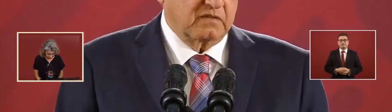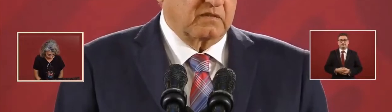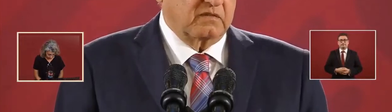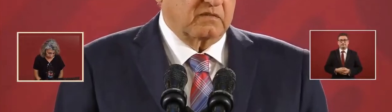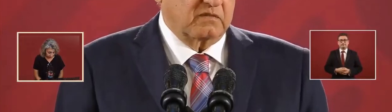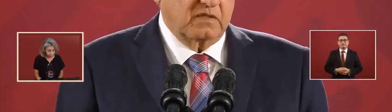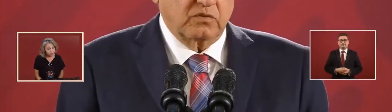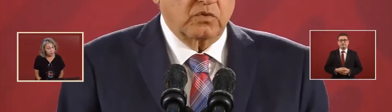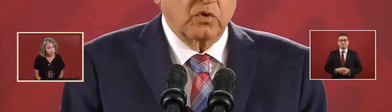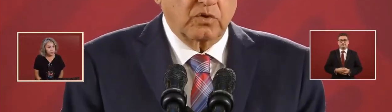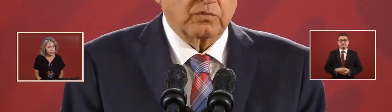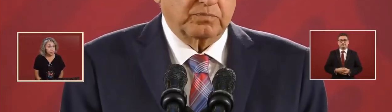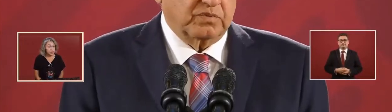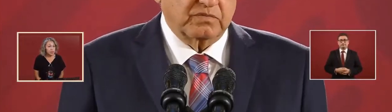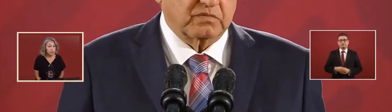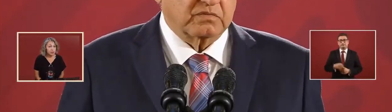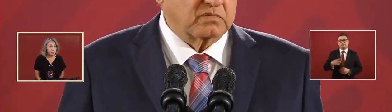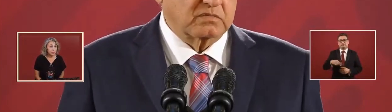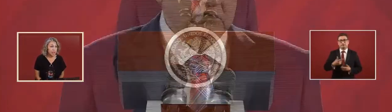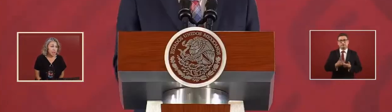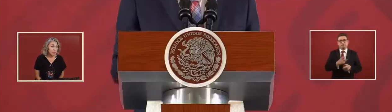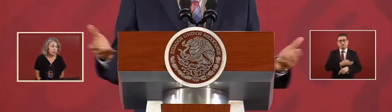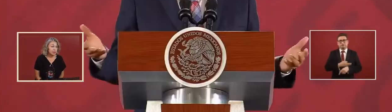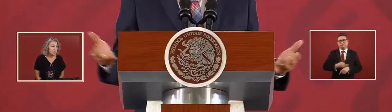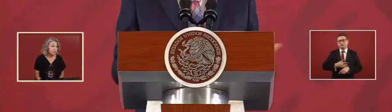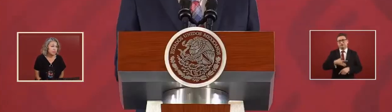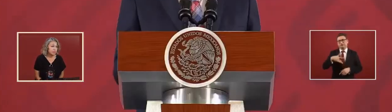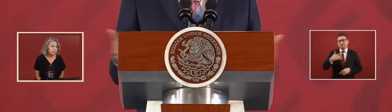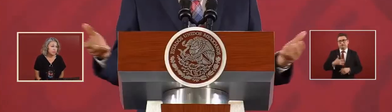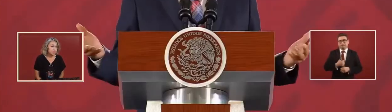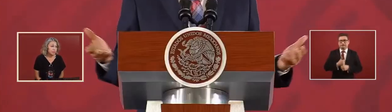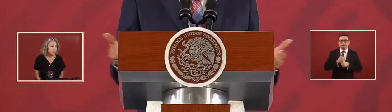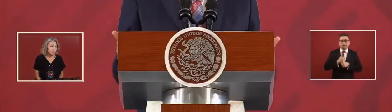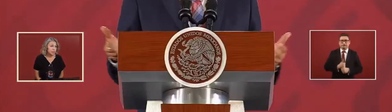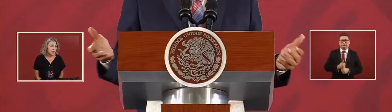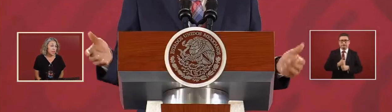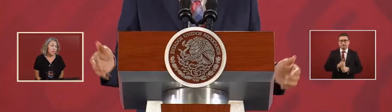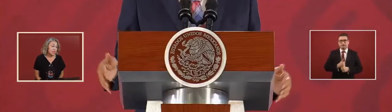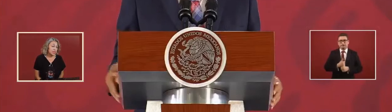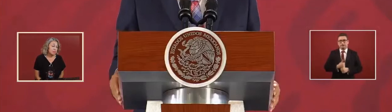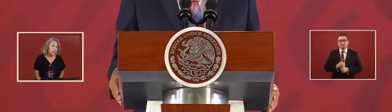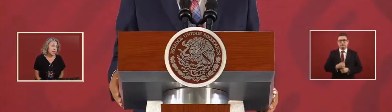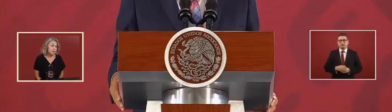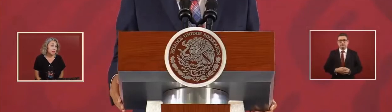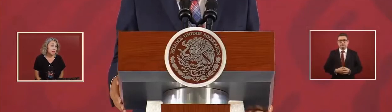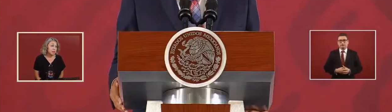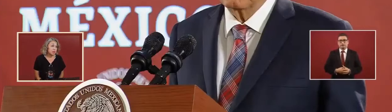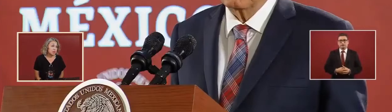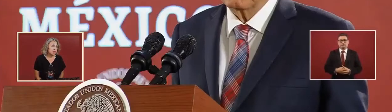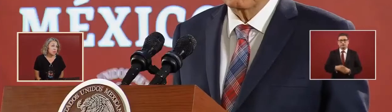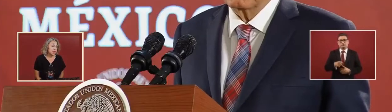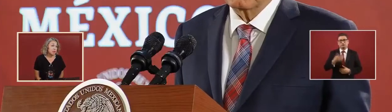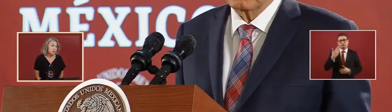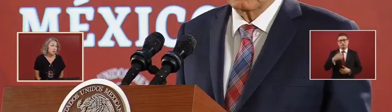It It is a pain to lose a